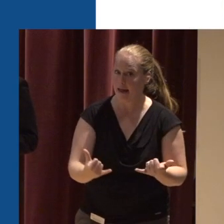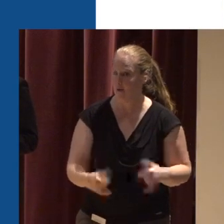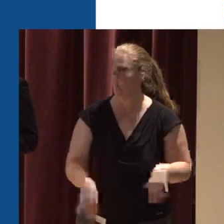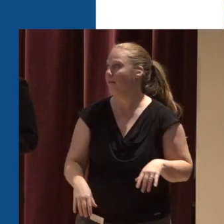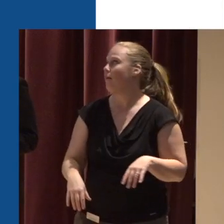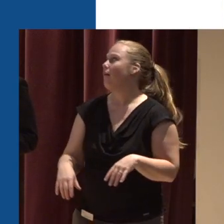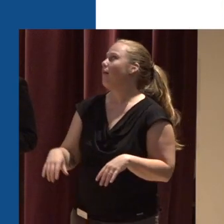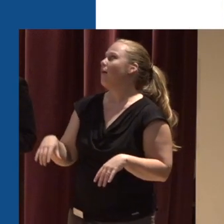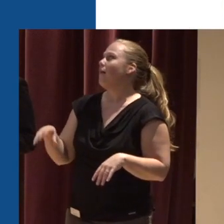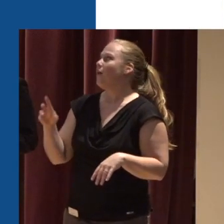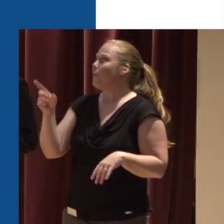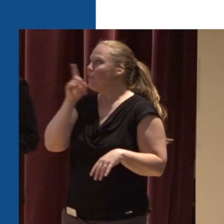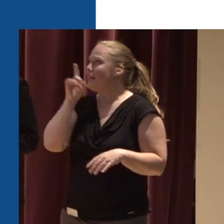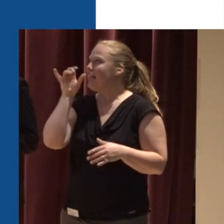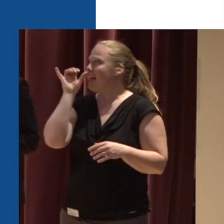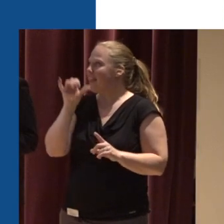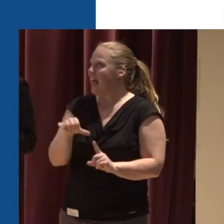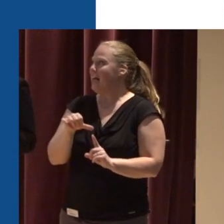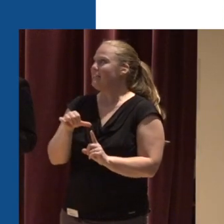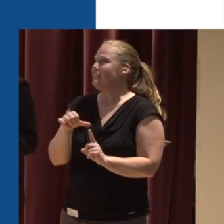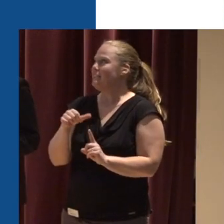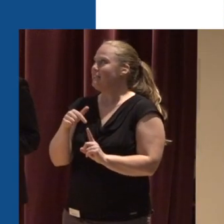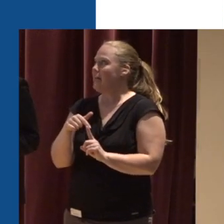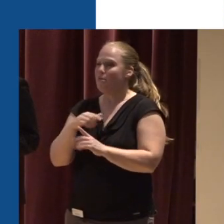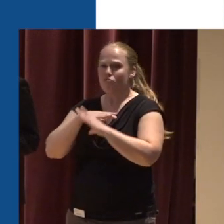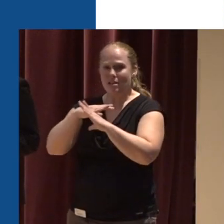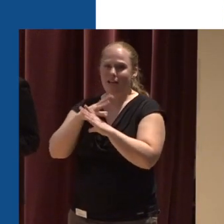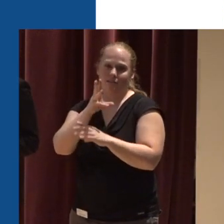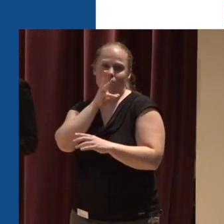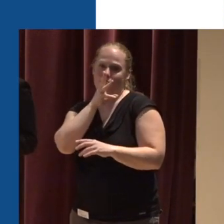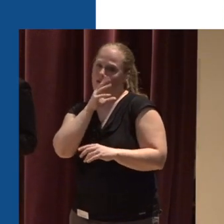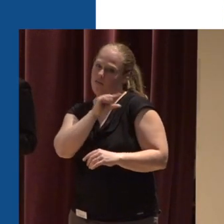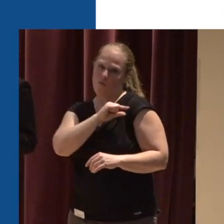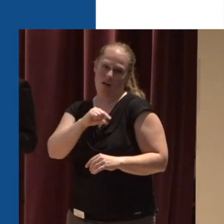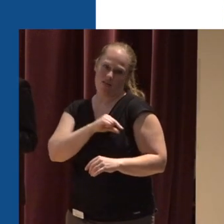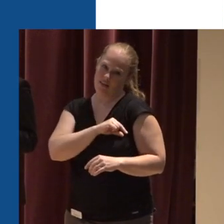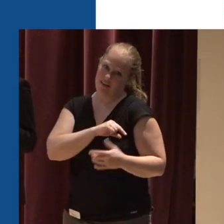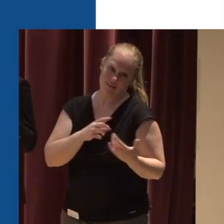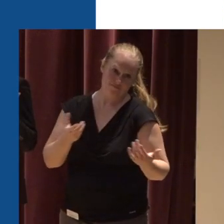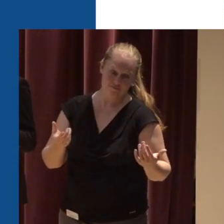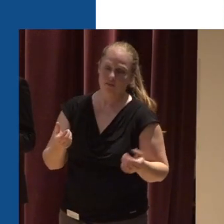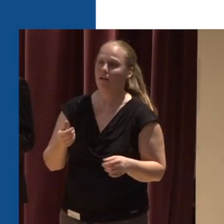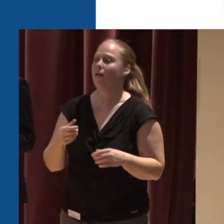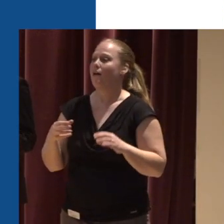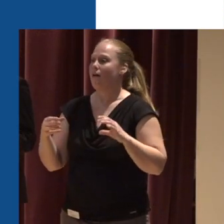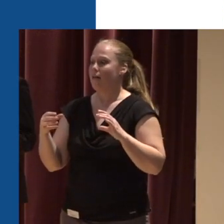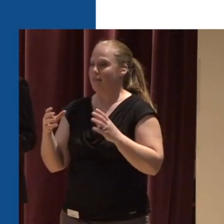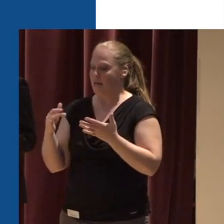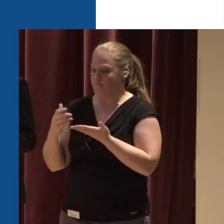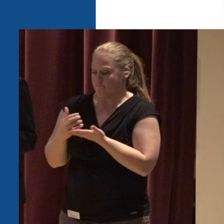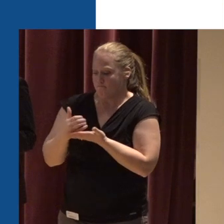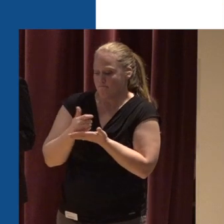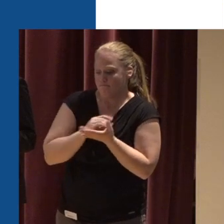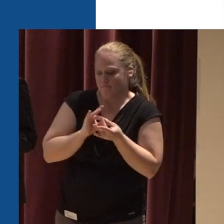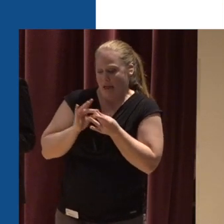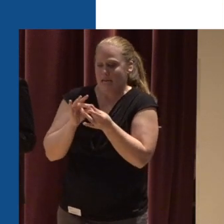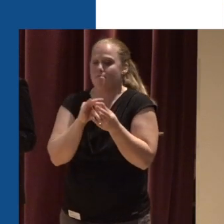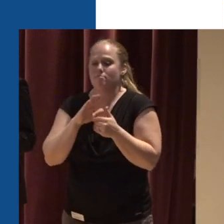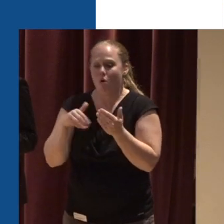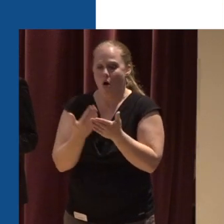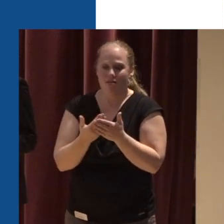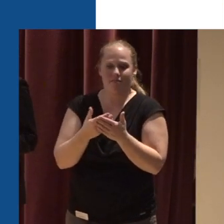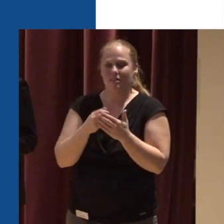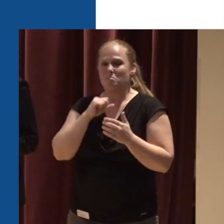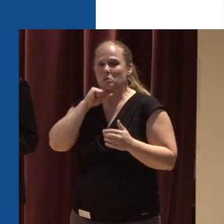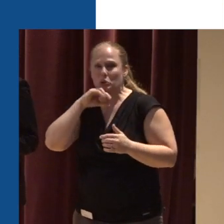Wetlands are really the habitat type that protects water quality They bind up pollutants in the vegetation,